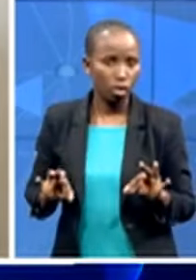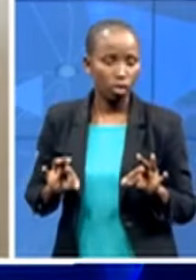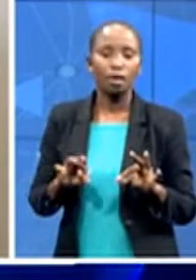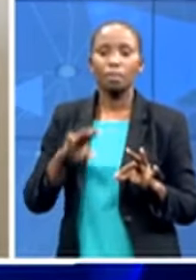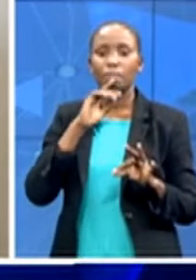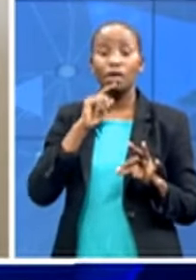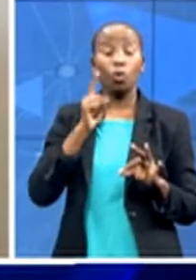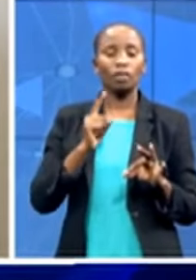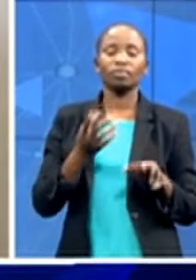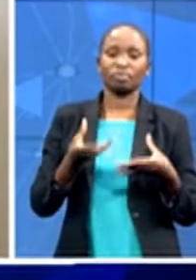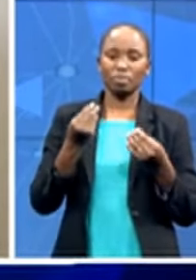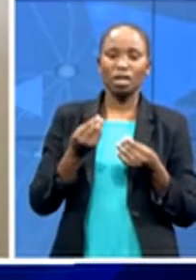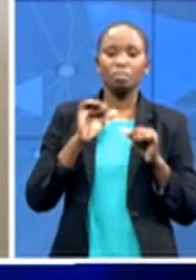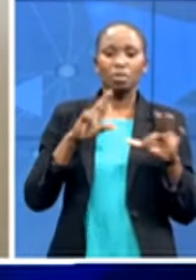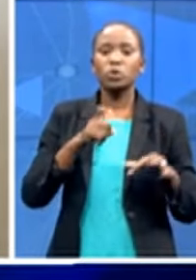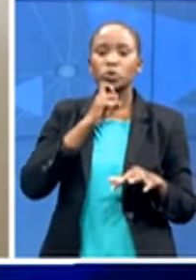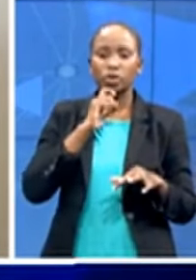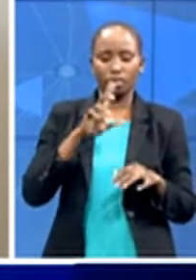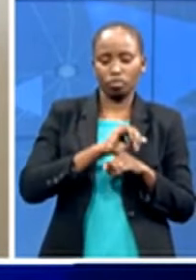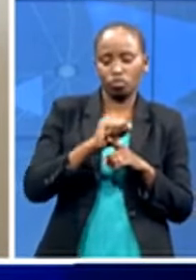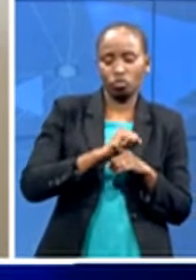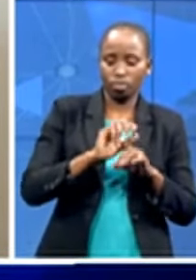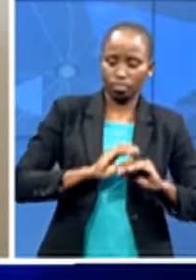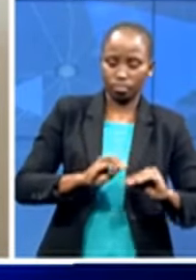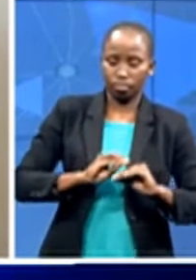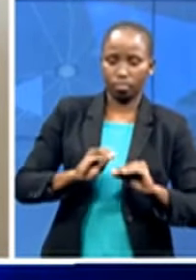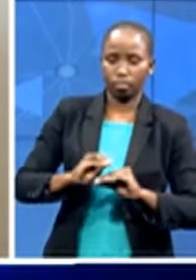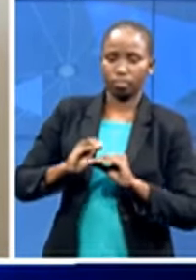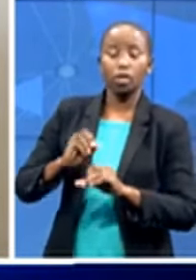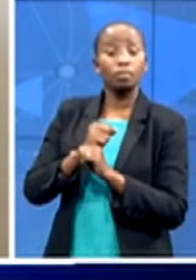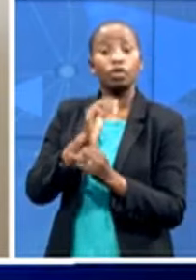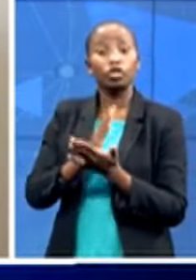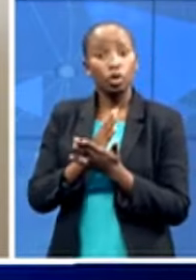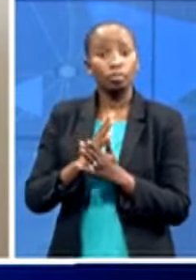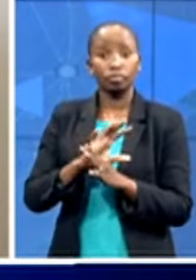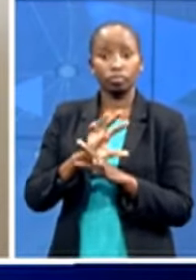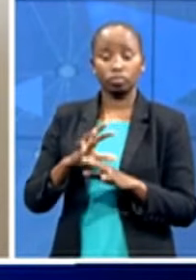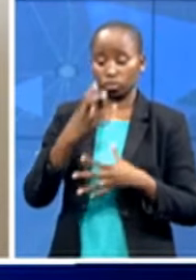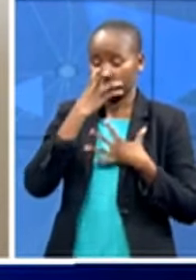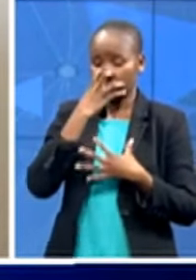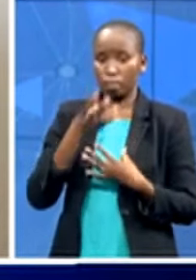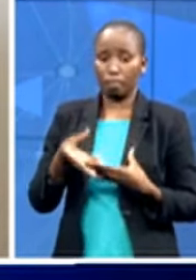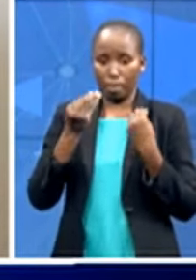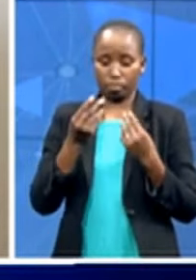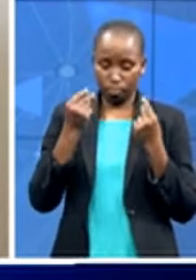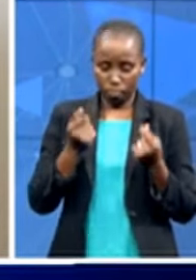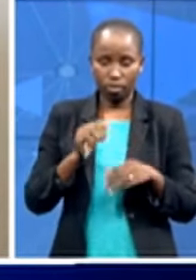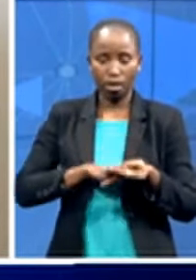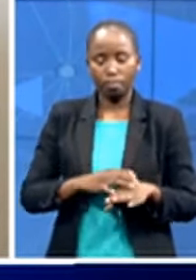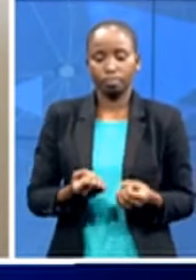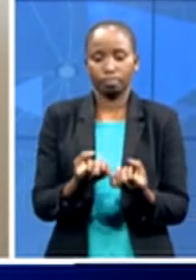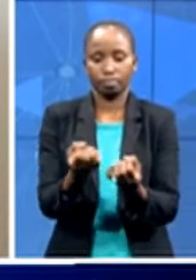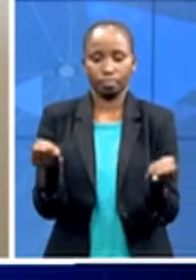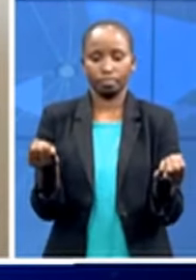involved making sure the devices get there on time uh timelessly um and that also involved technical and medical support